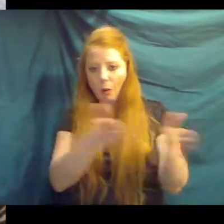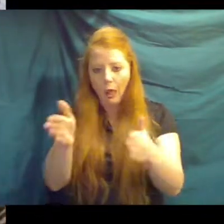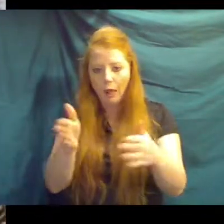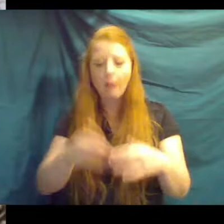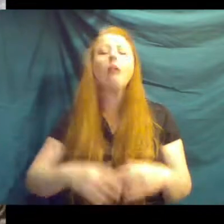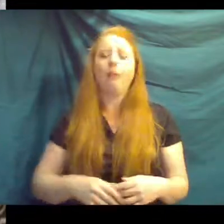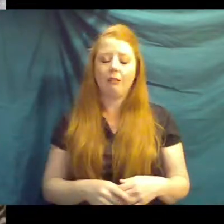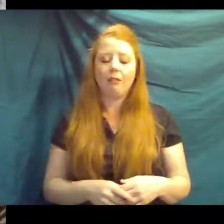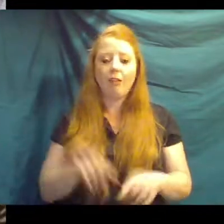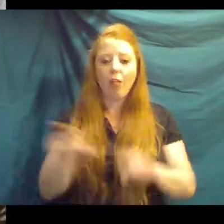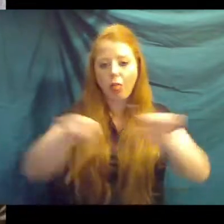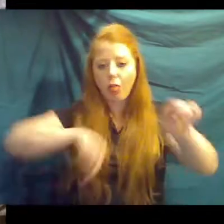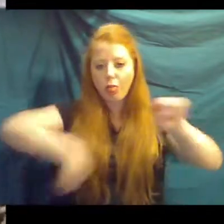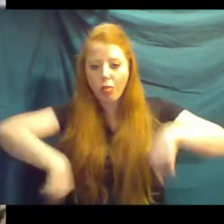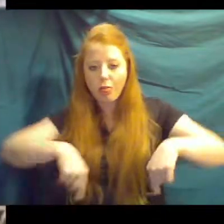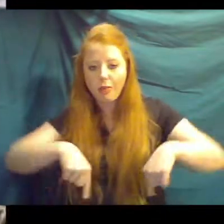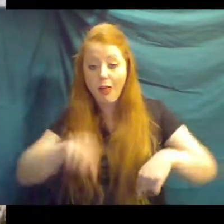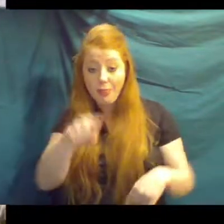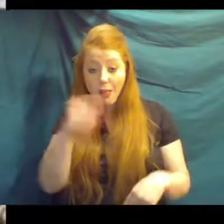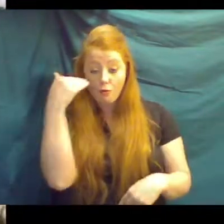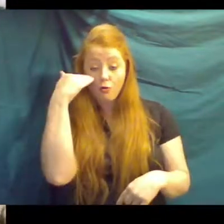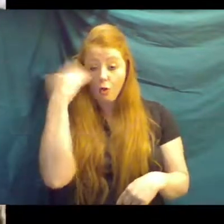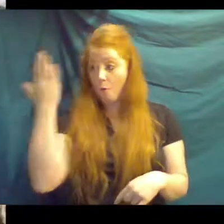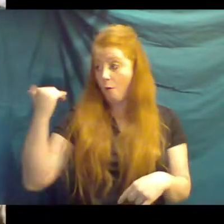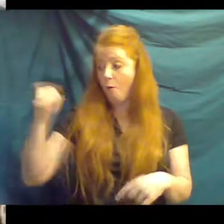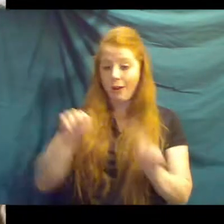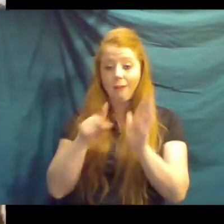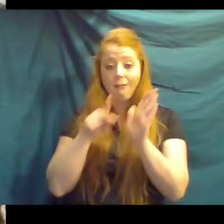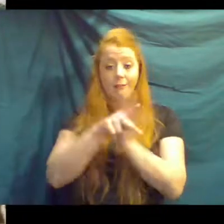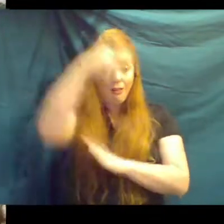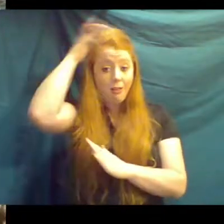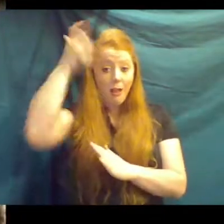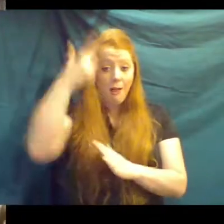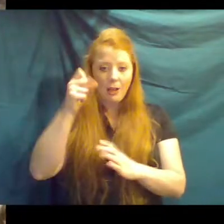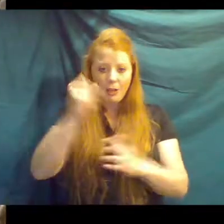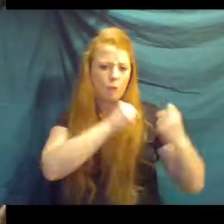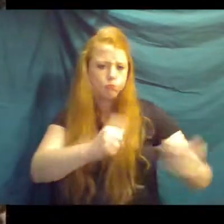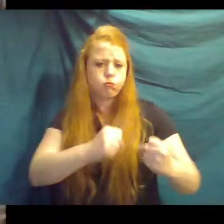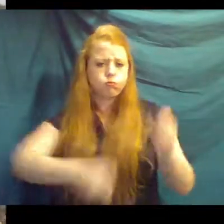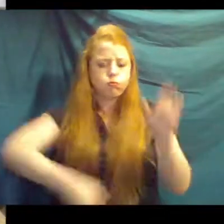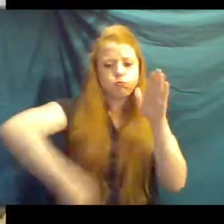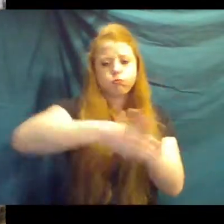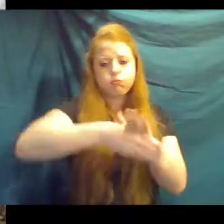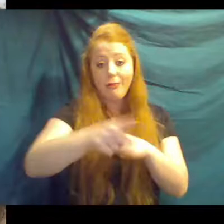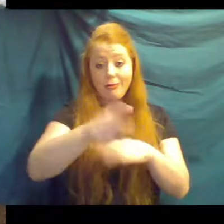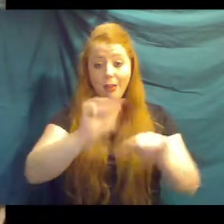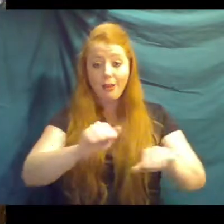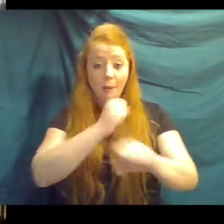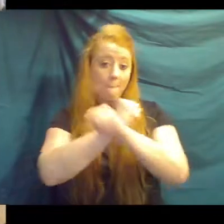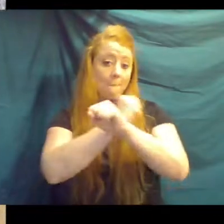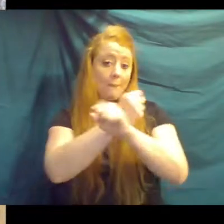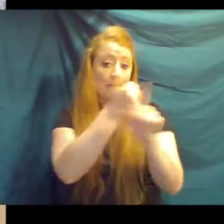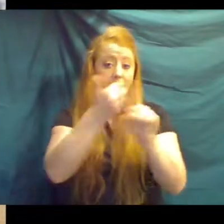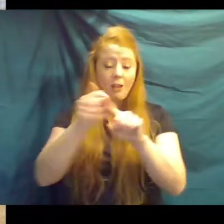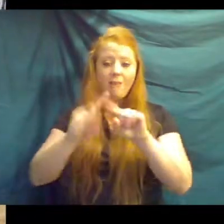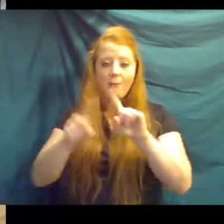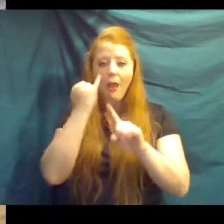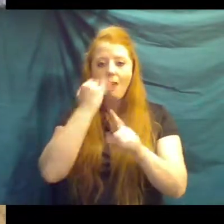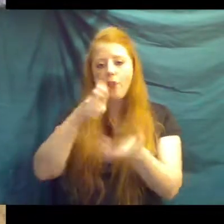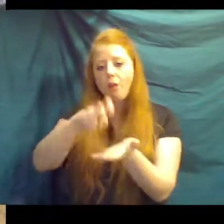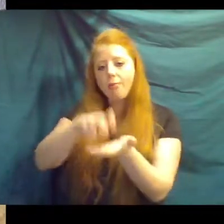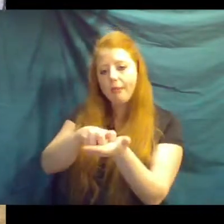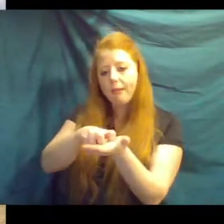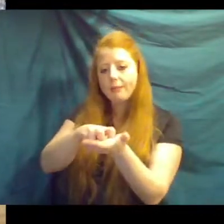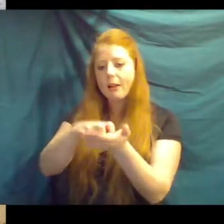kill a lion the force of their kick. These guys can protect themselves, but they definitely have vulnerabilities if they're laying down